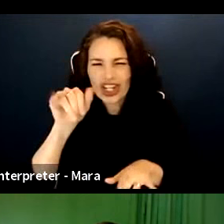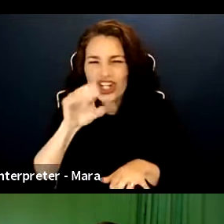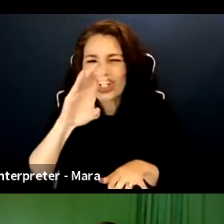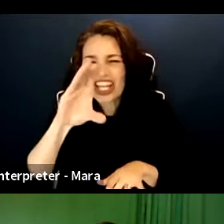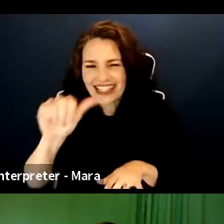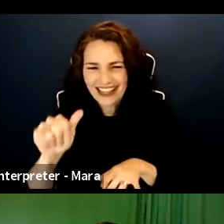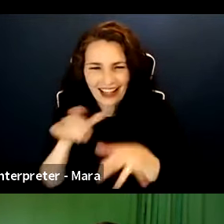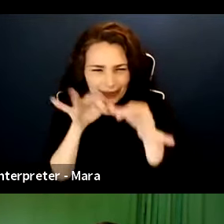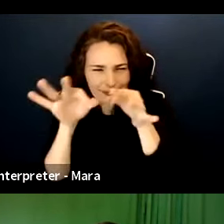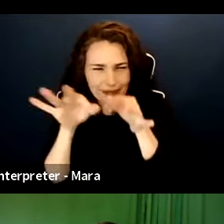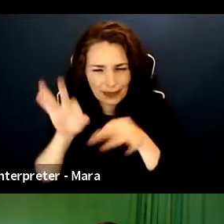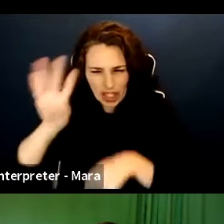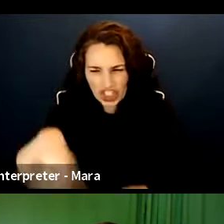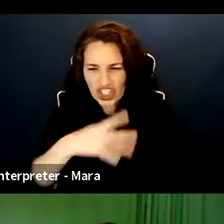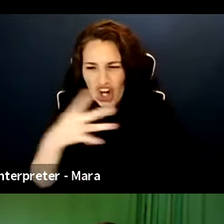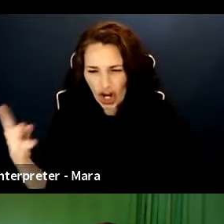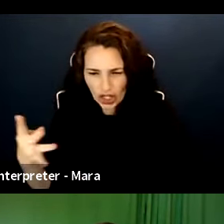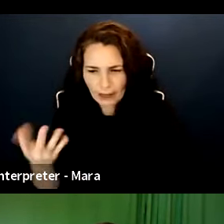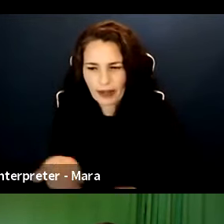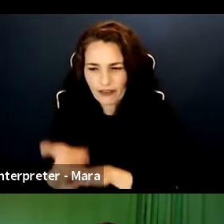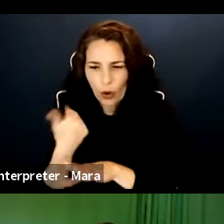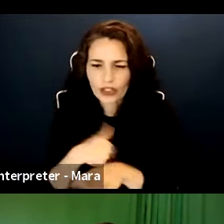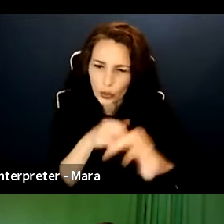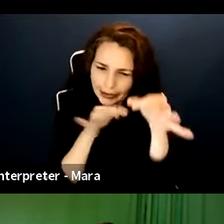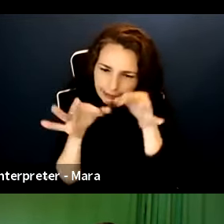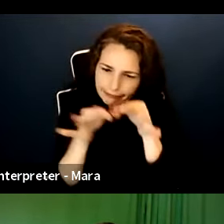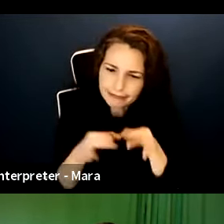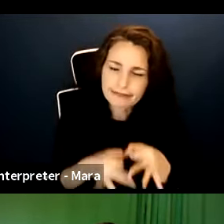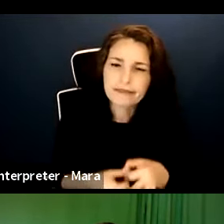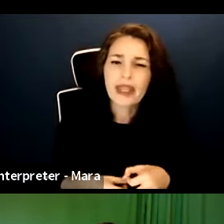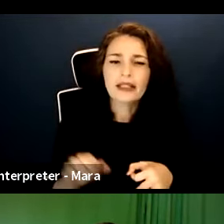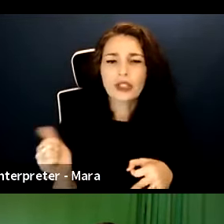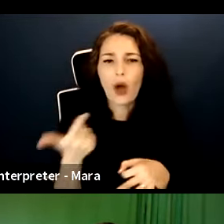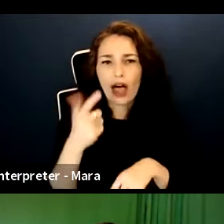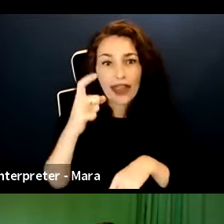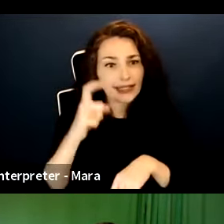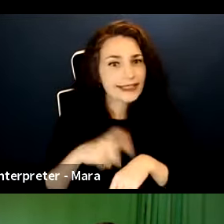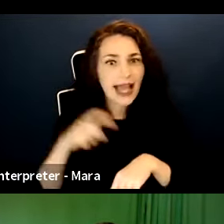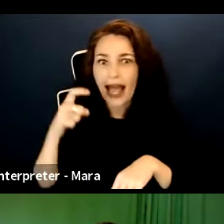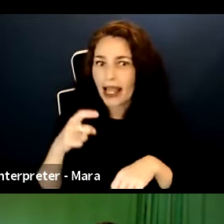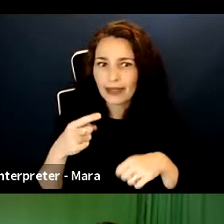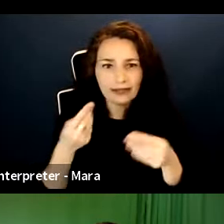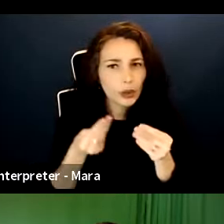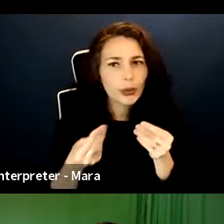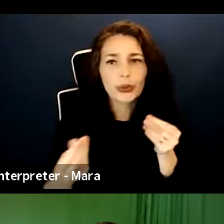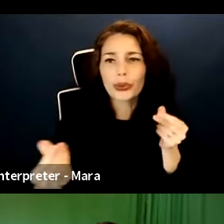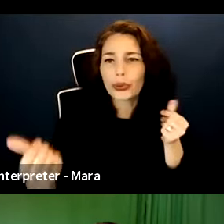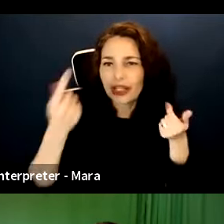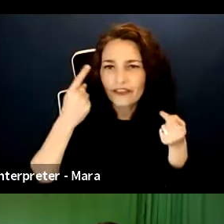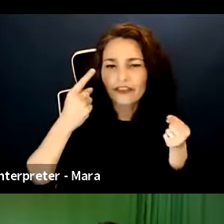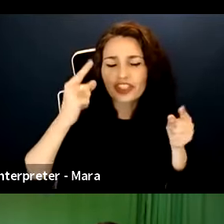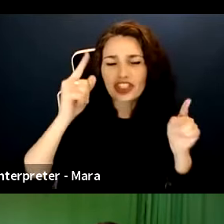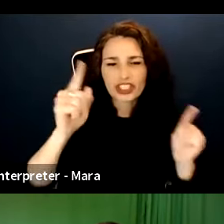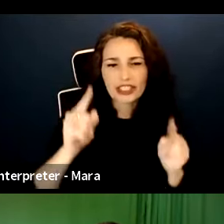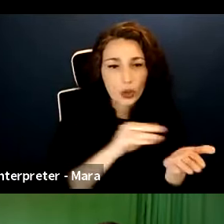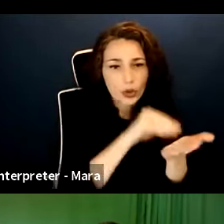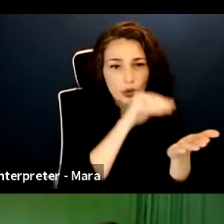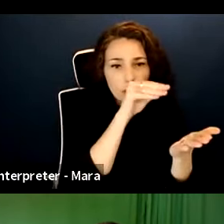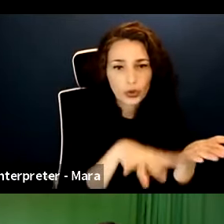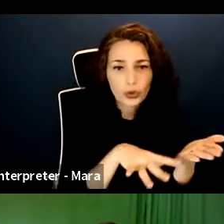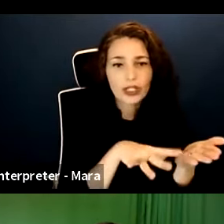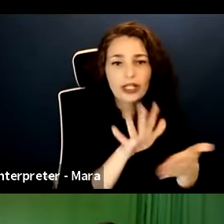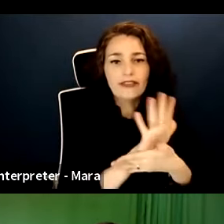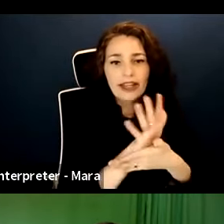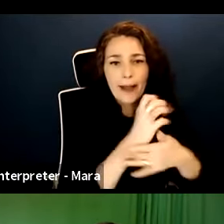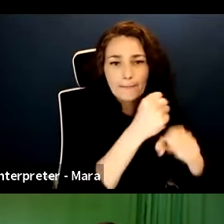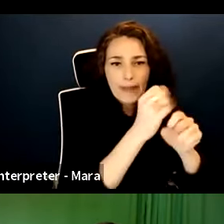film column as well for everybody. But that timeliness, that efficiency, that student filmmaker will have the opportunity to say,